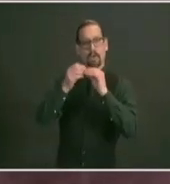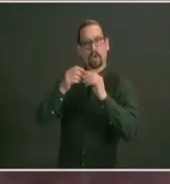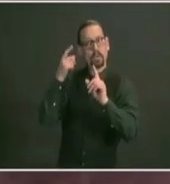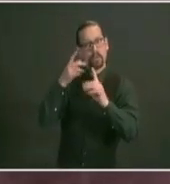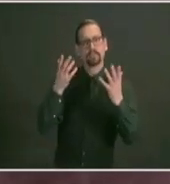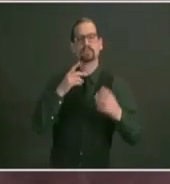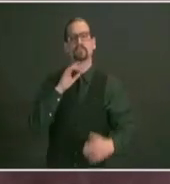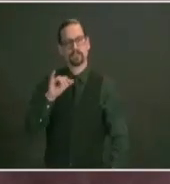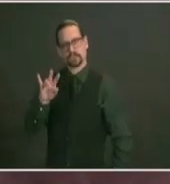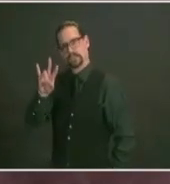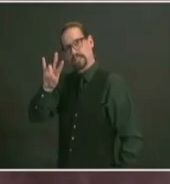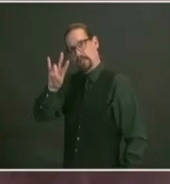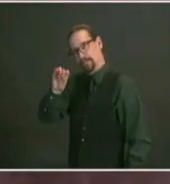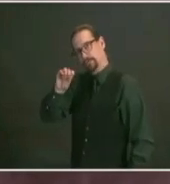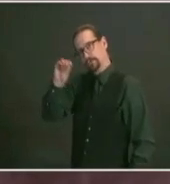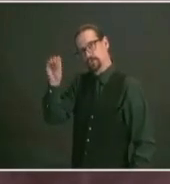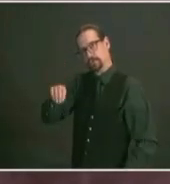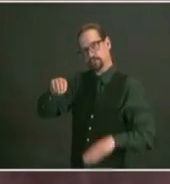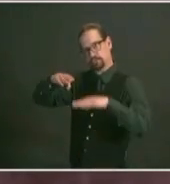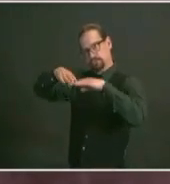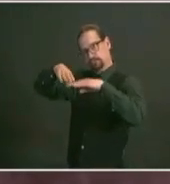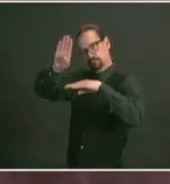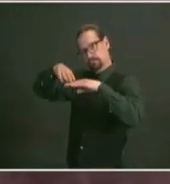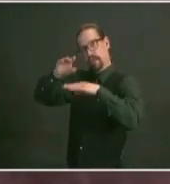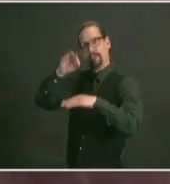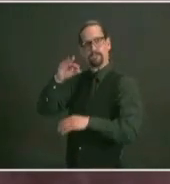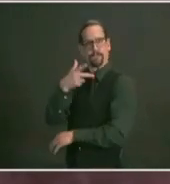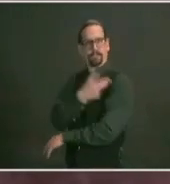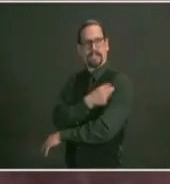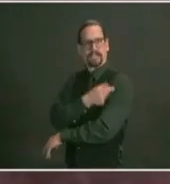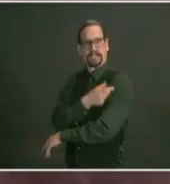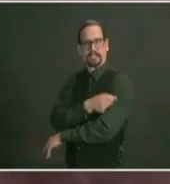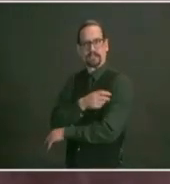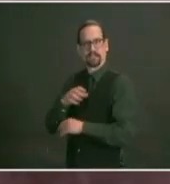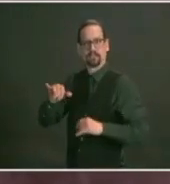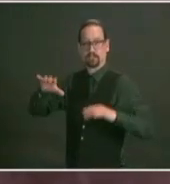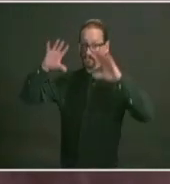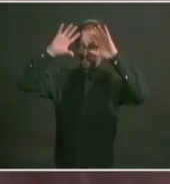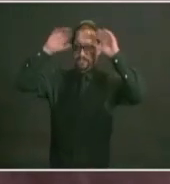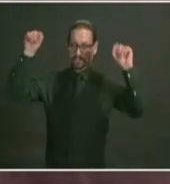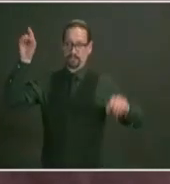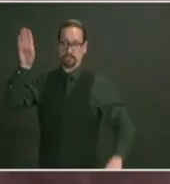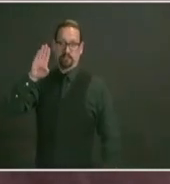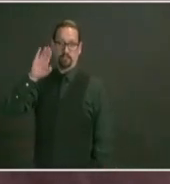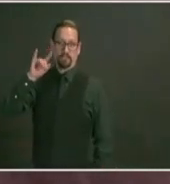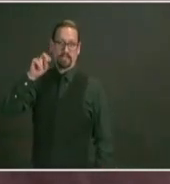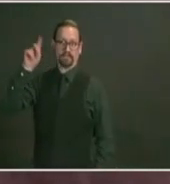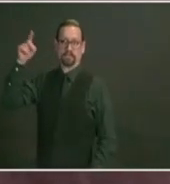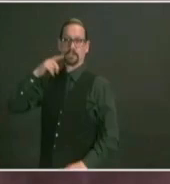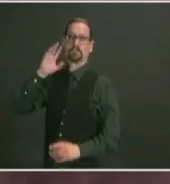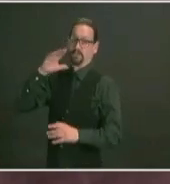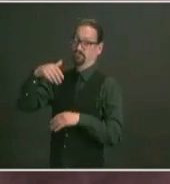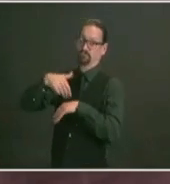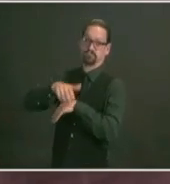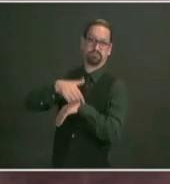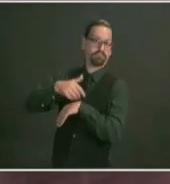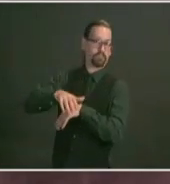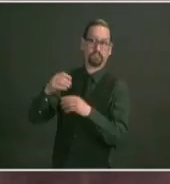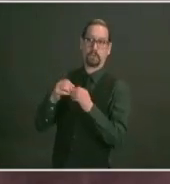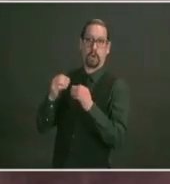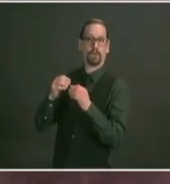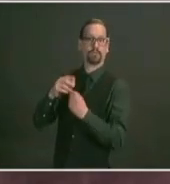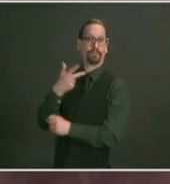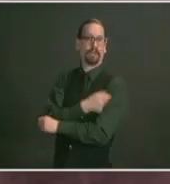to 70 percent of the people and again the president has said we're going to have the volume to get that done by the end of may and you just heard um